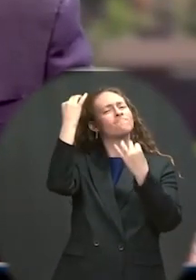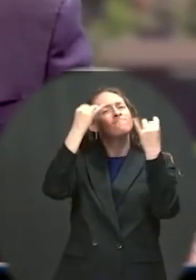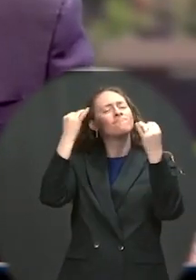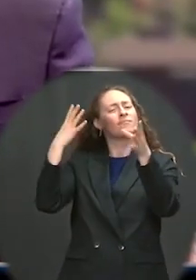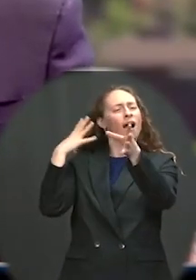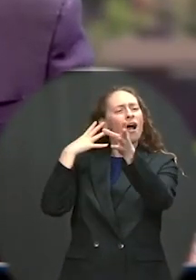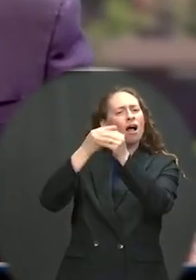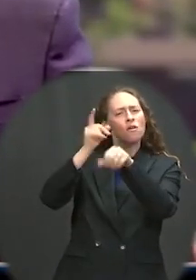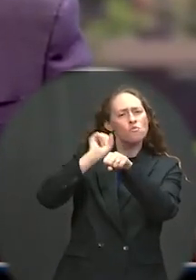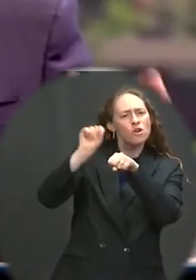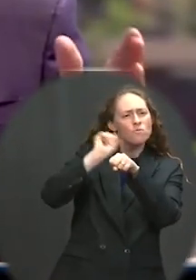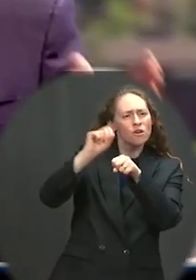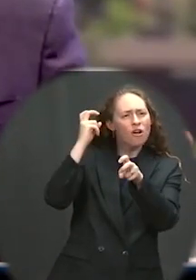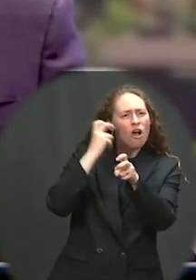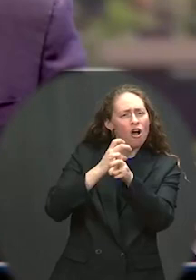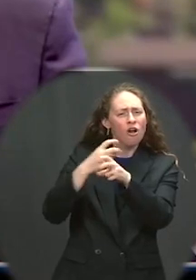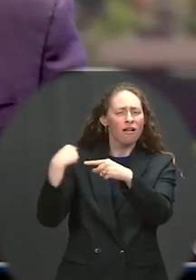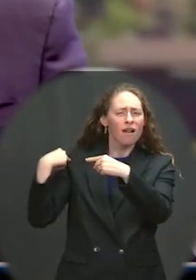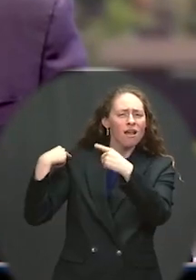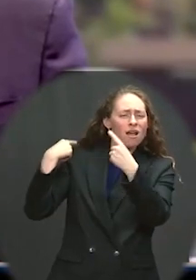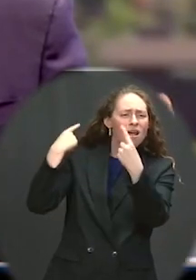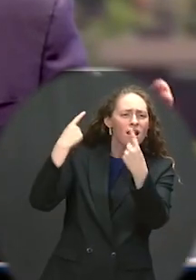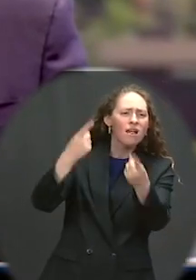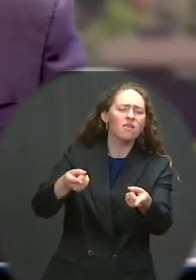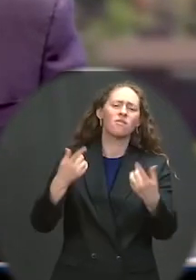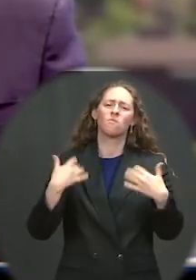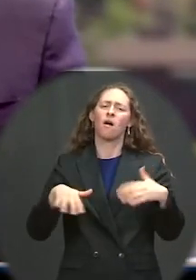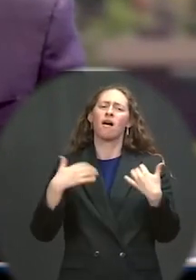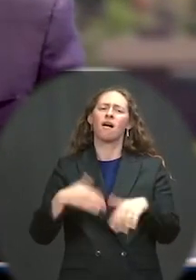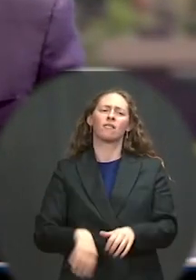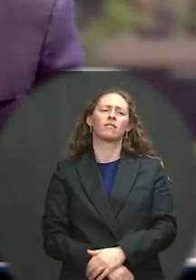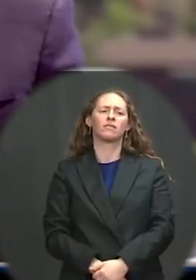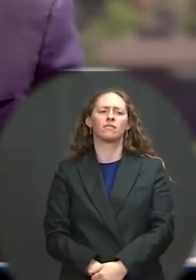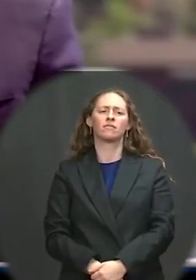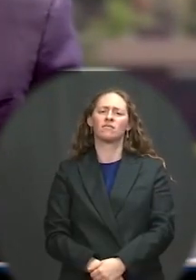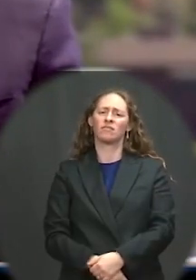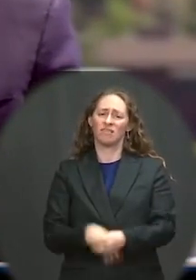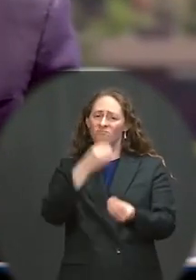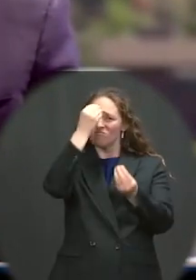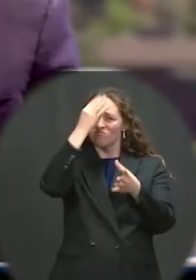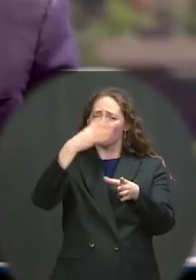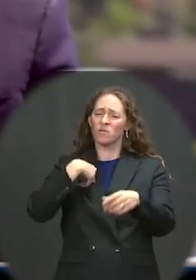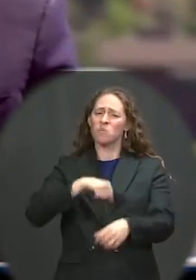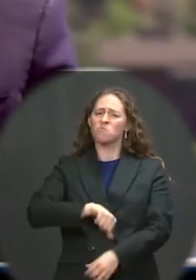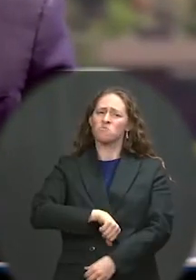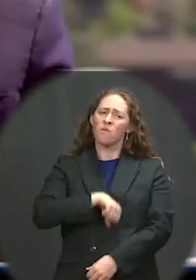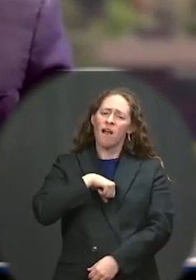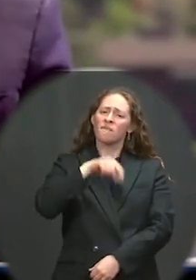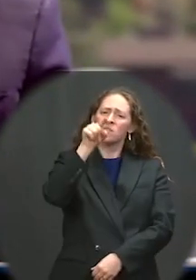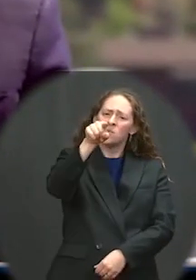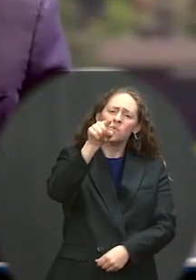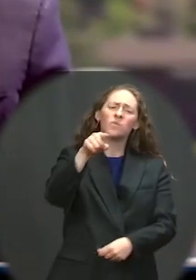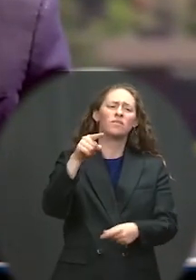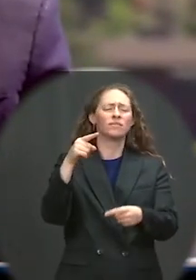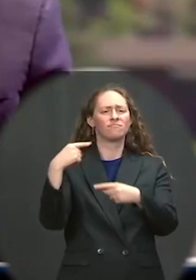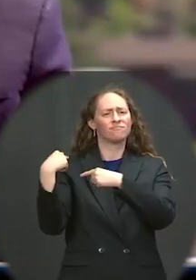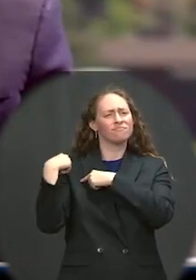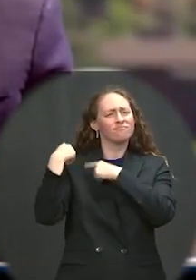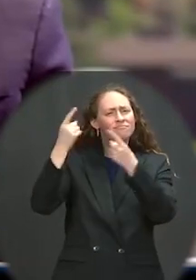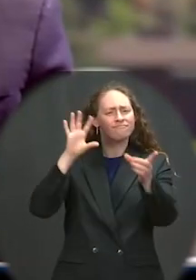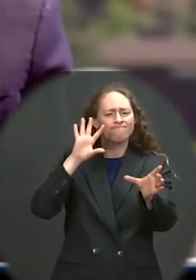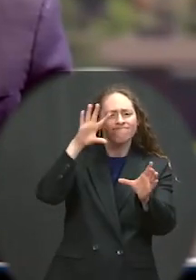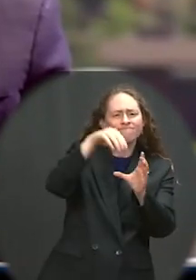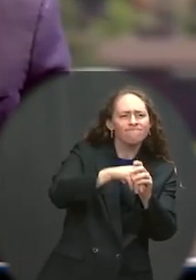And I hope that you take immense pride — immense pride in all that time that the academy and all the academy has given to you.